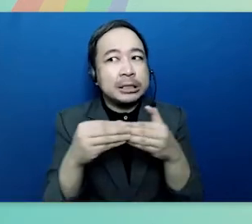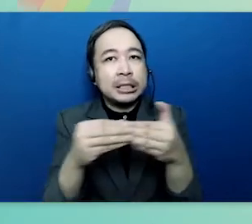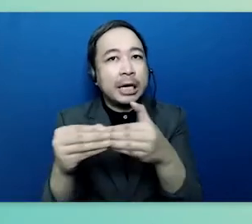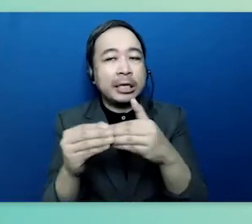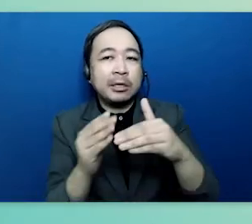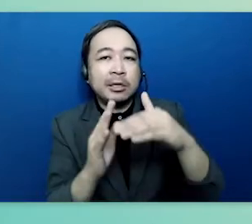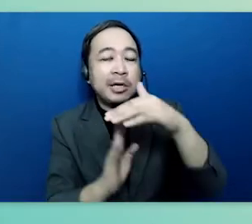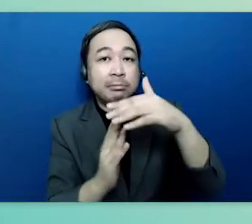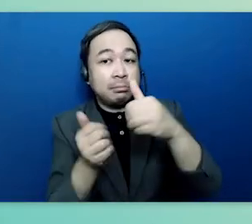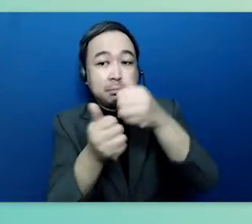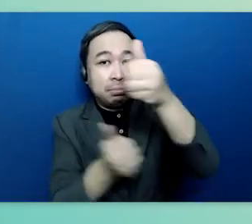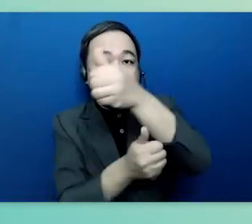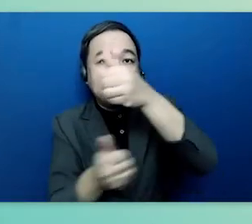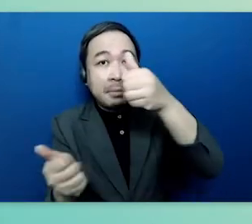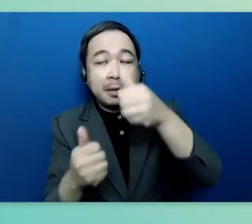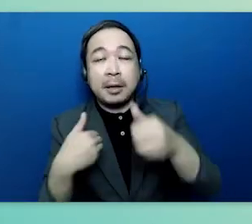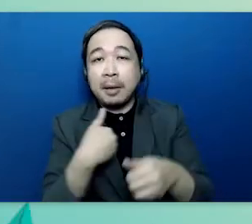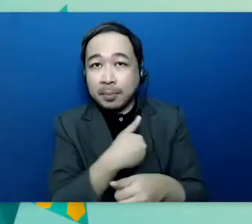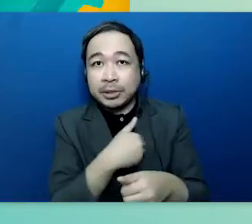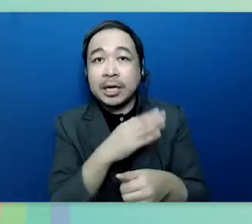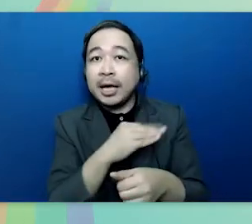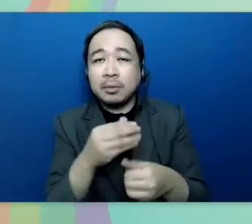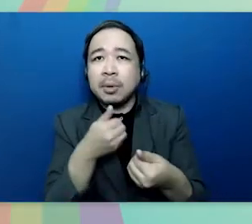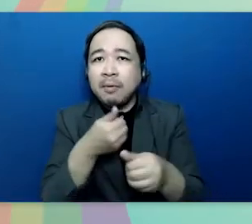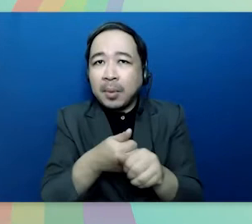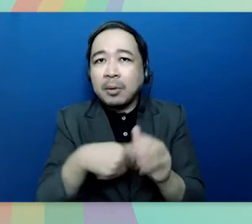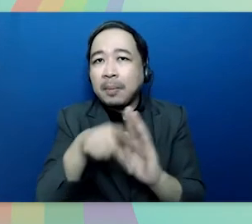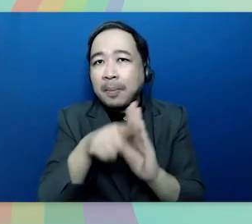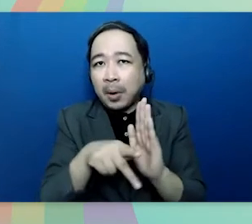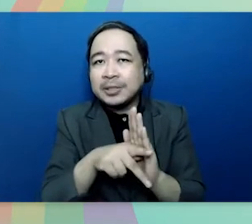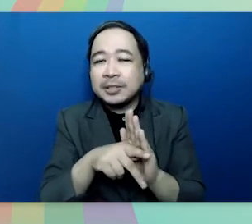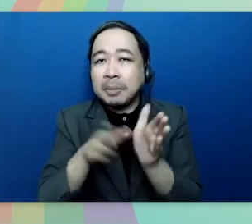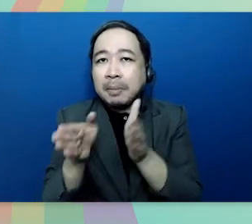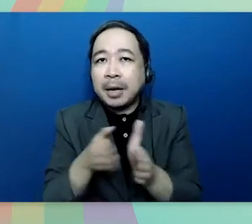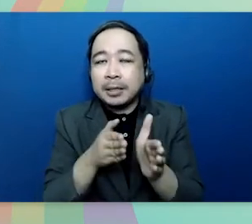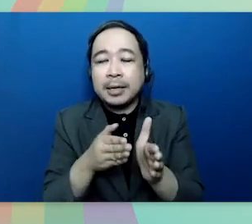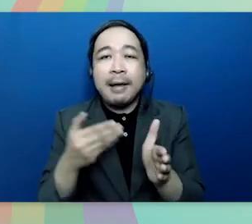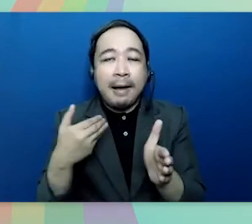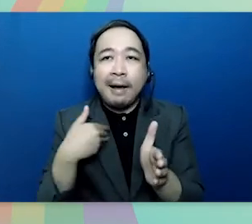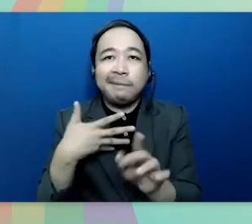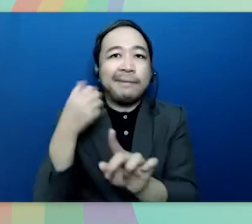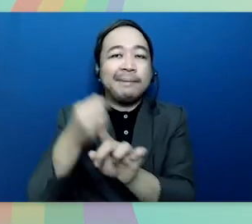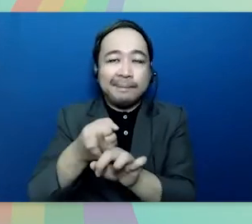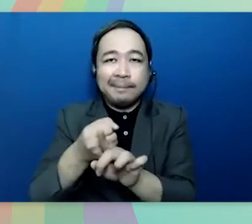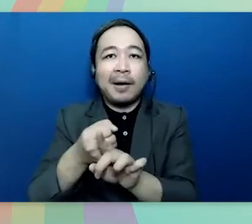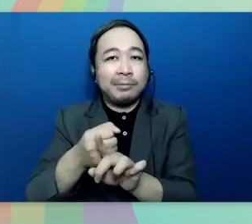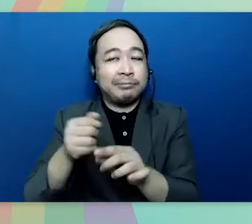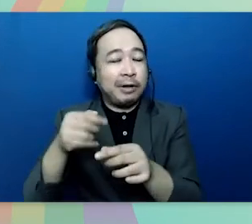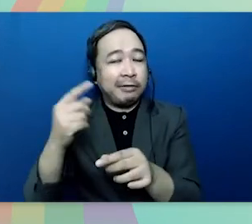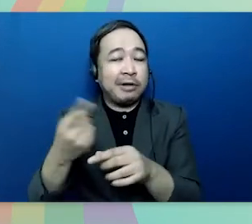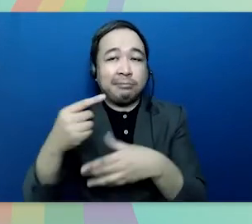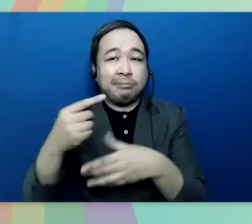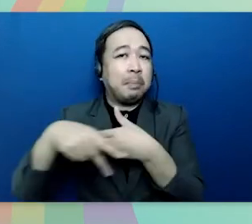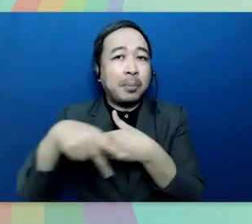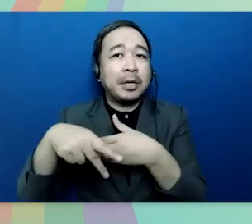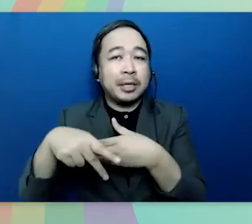constituents and their stakeholders towards policy initiatives that will have long lasting